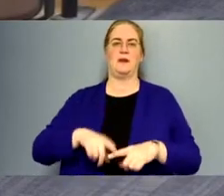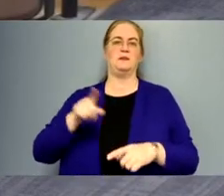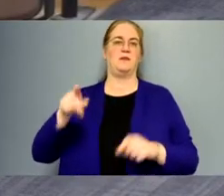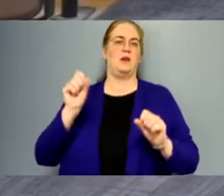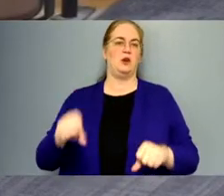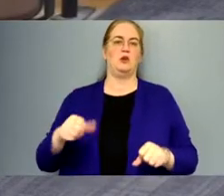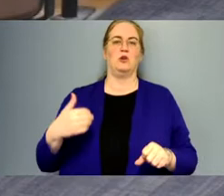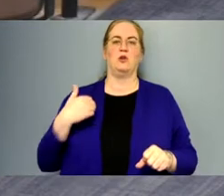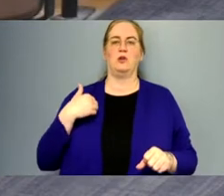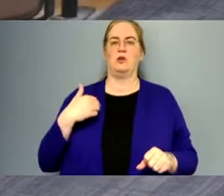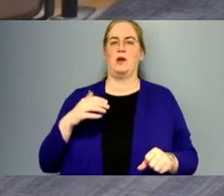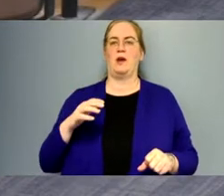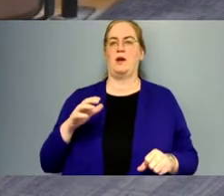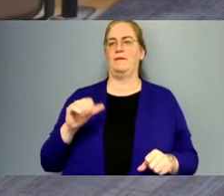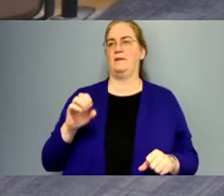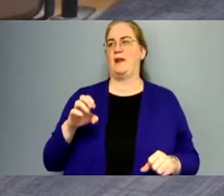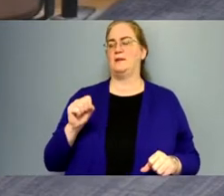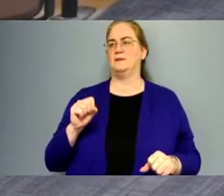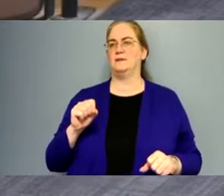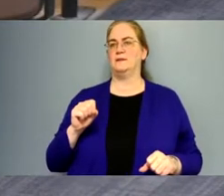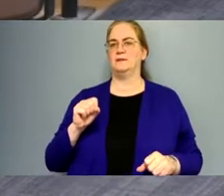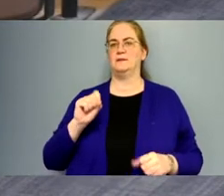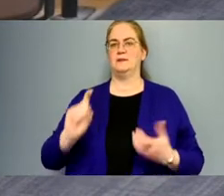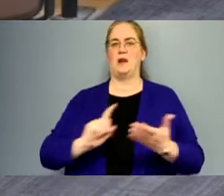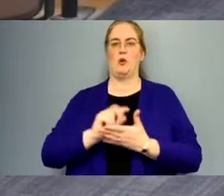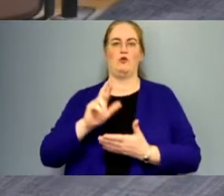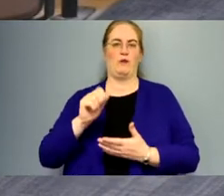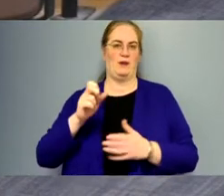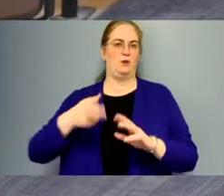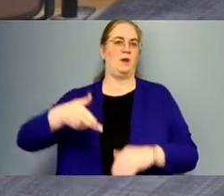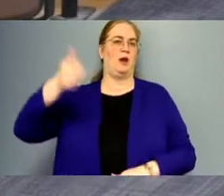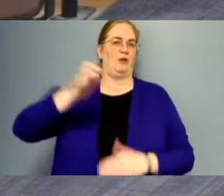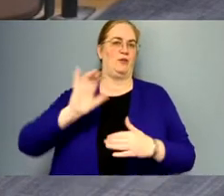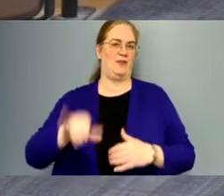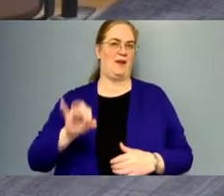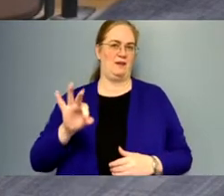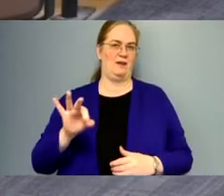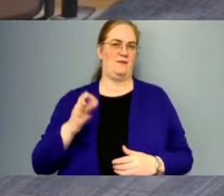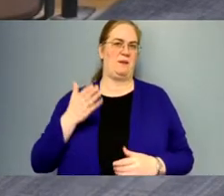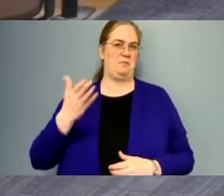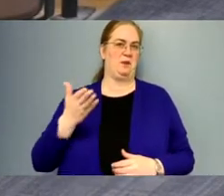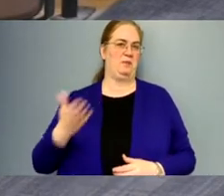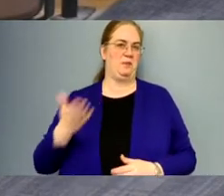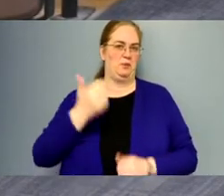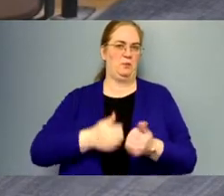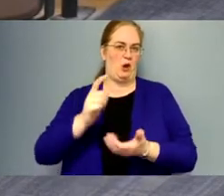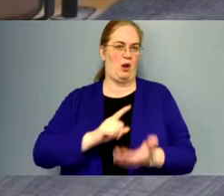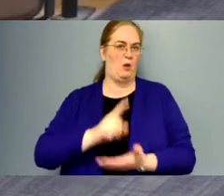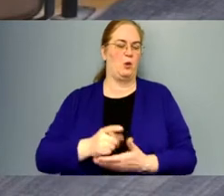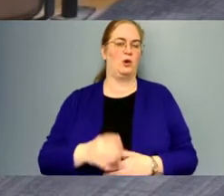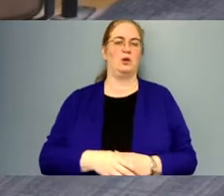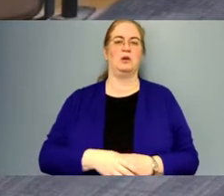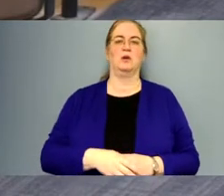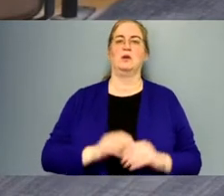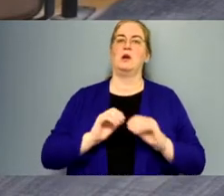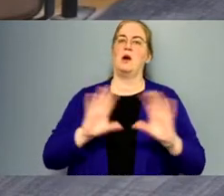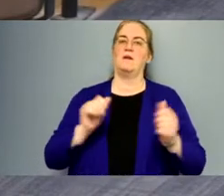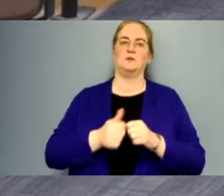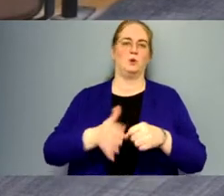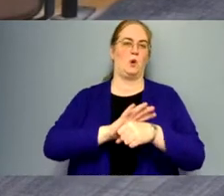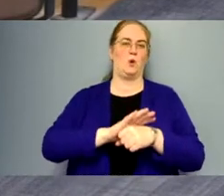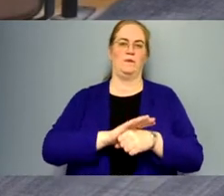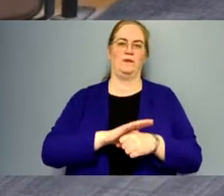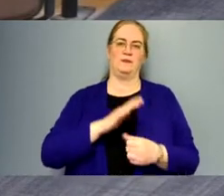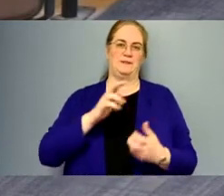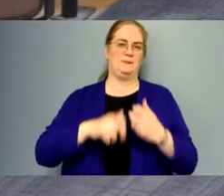could have, uh, cases that would an hourly rate would go much higher than that. they build at an hourly rate, uh, obviously with COVID, we've